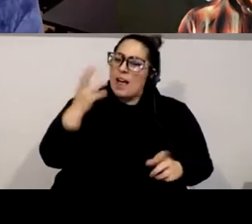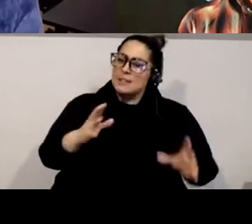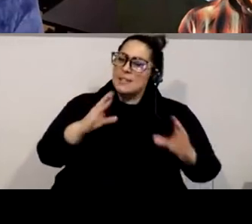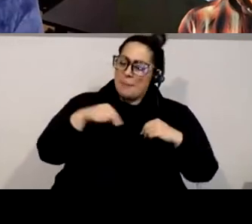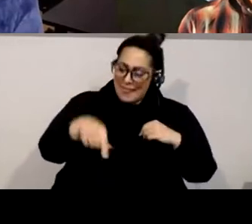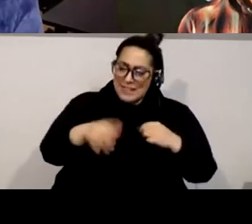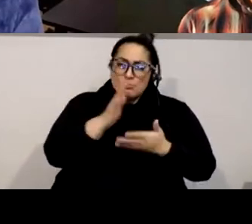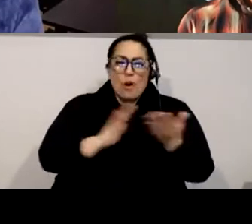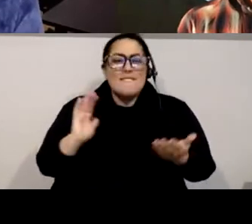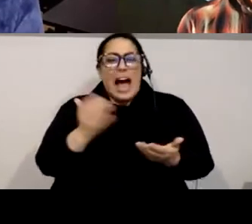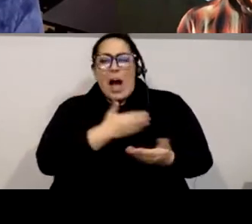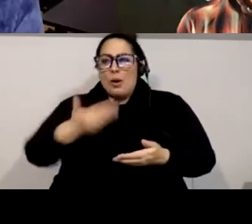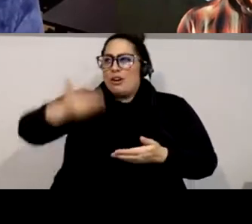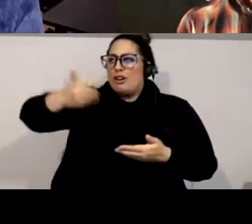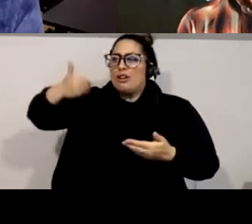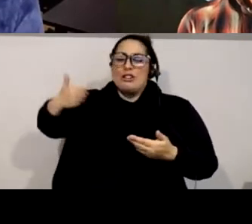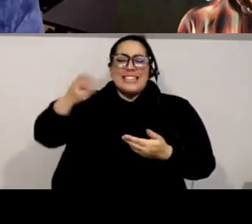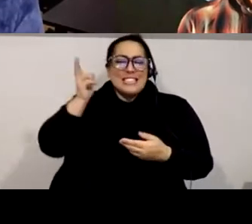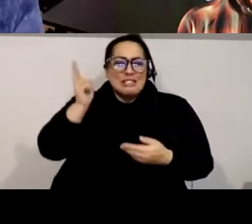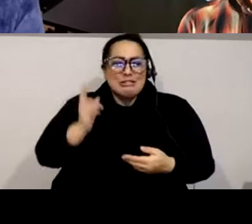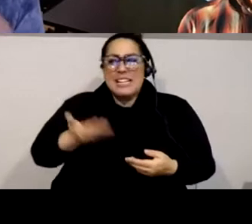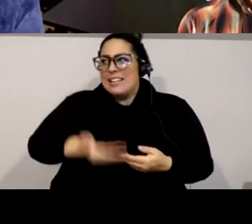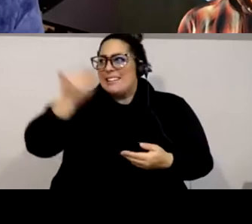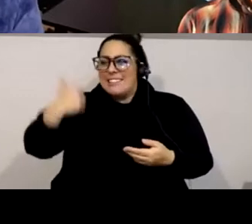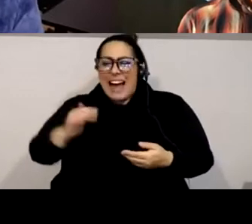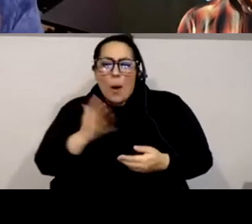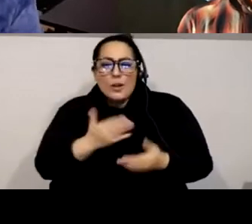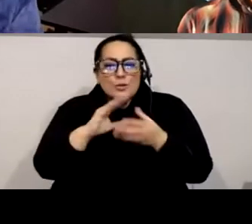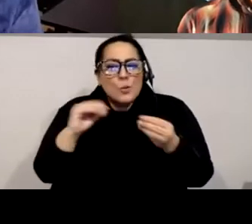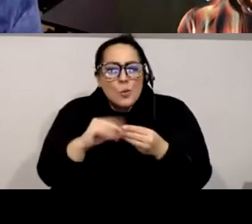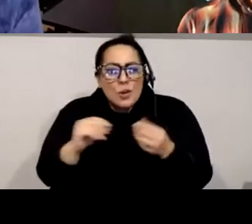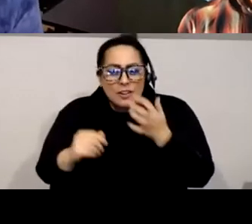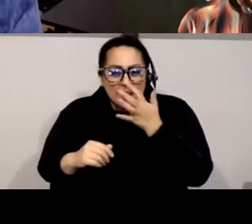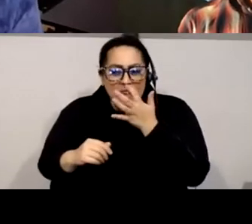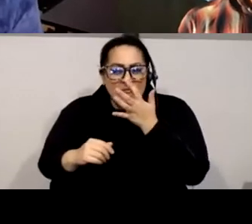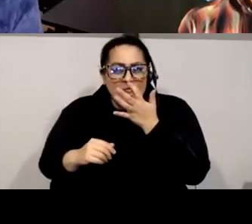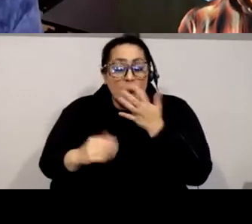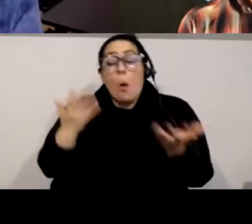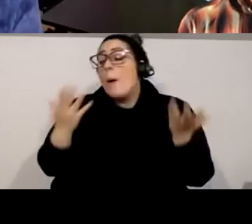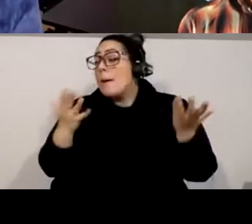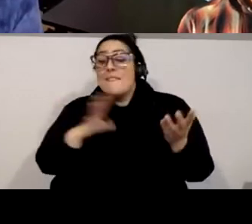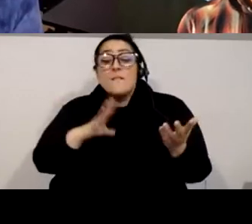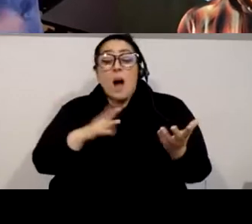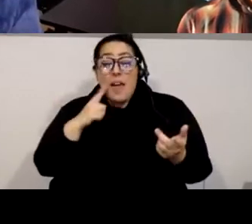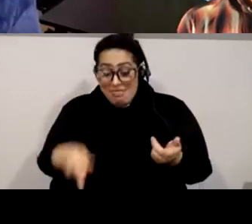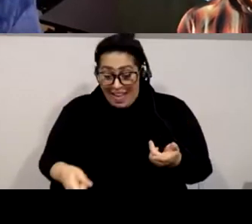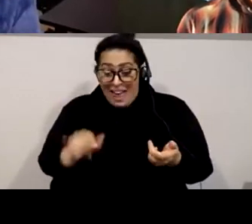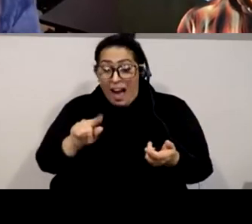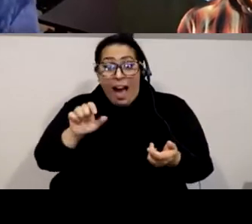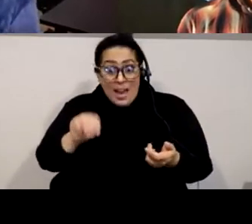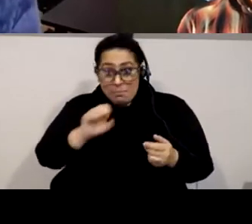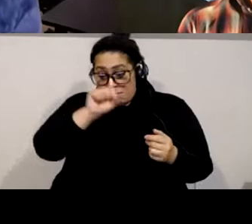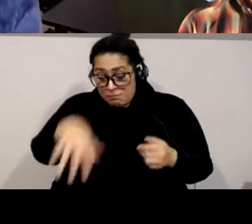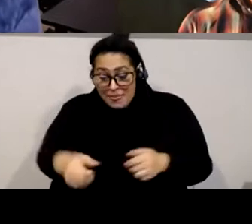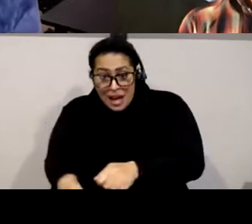and even if it like let's say it was put in there by a mistake like a museum worker put it in there